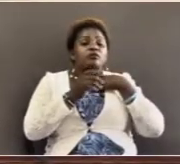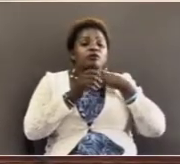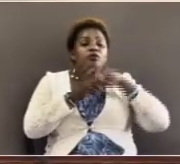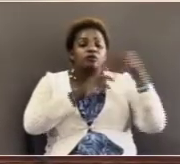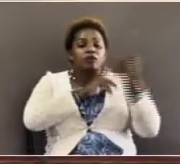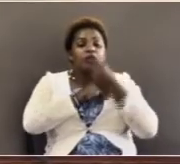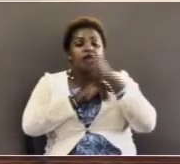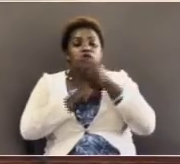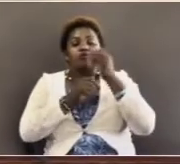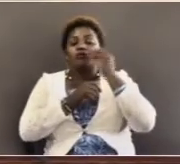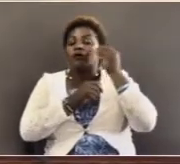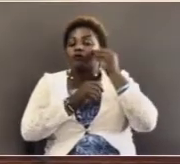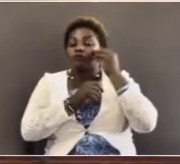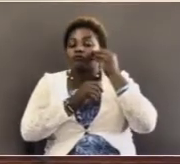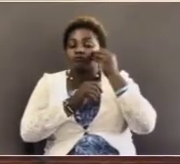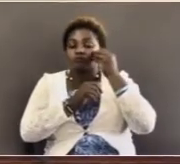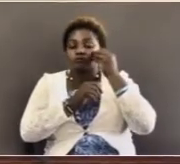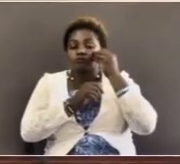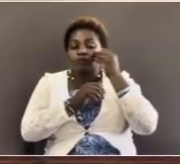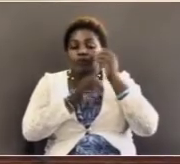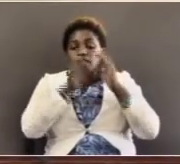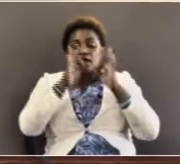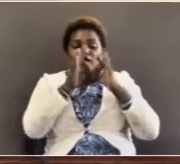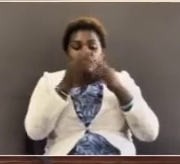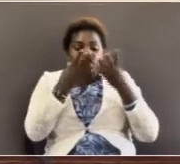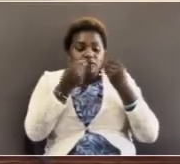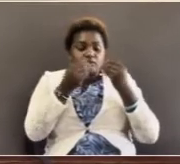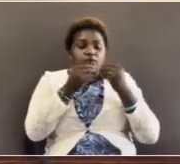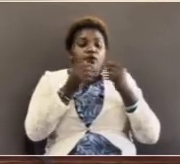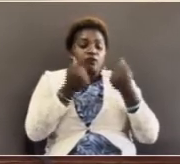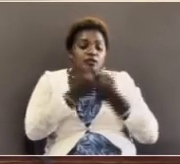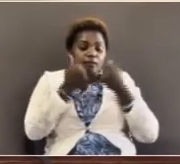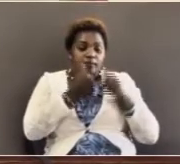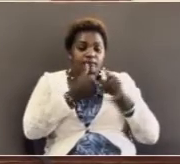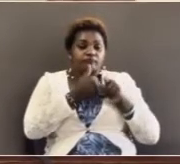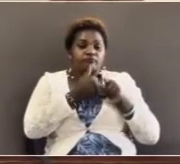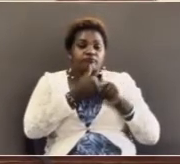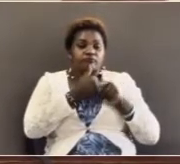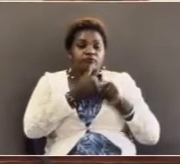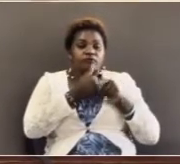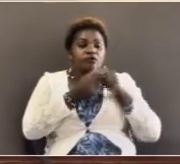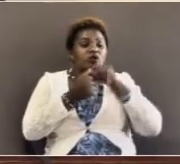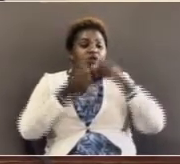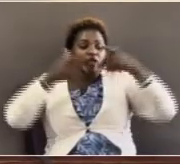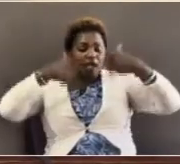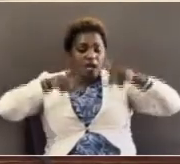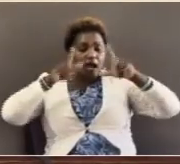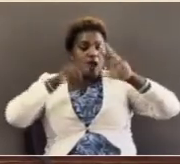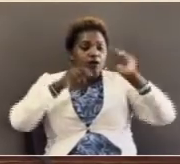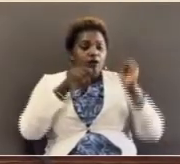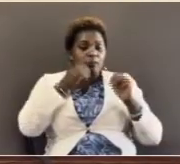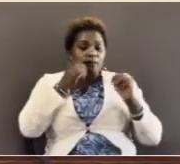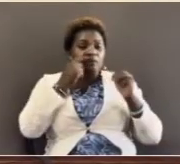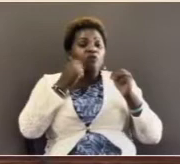turn to their home, he seemed like he was going on. They would not allow